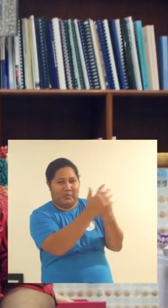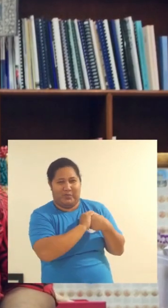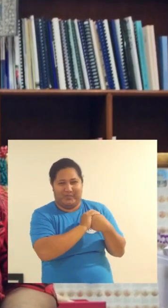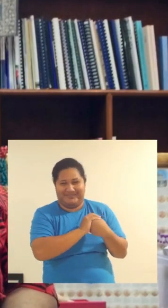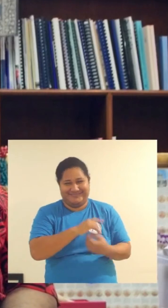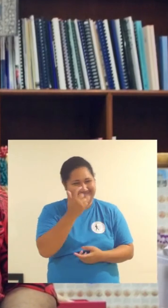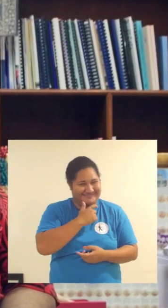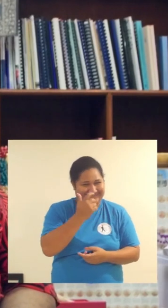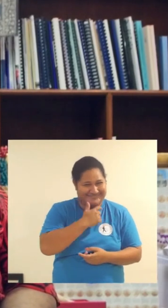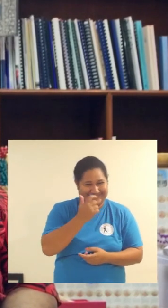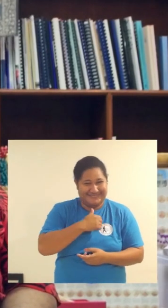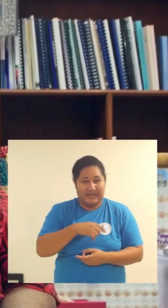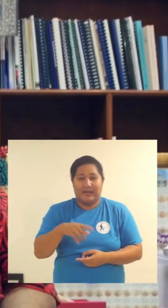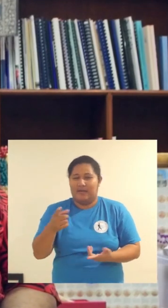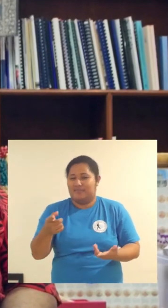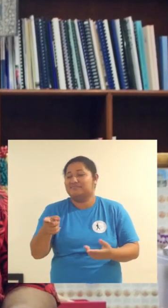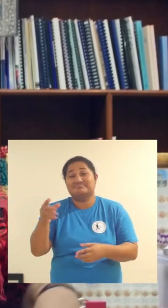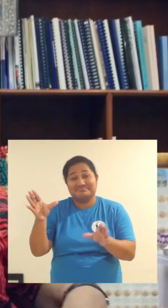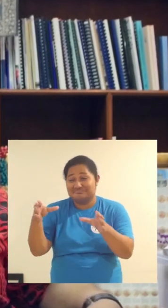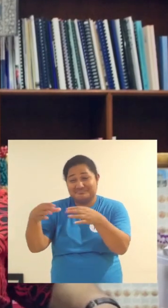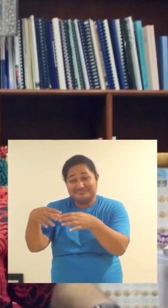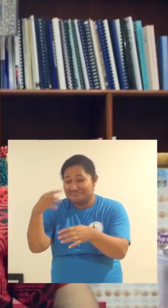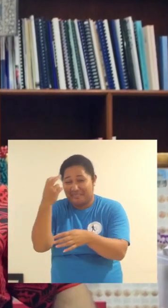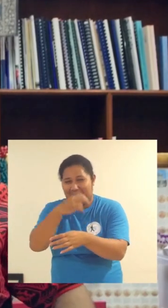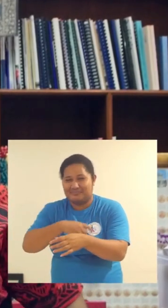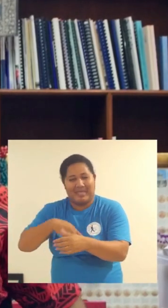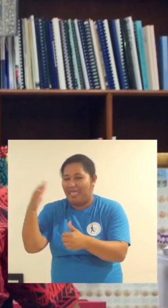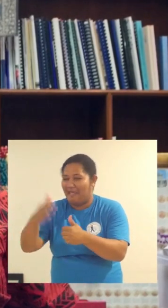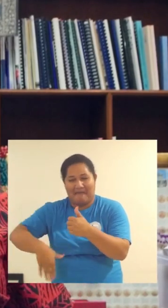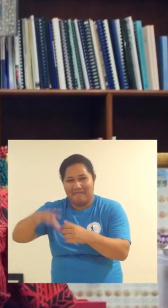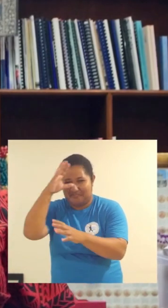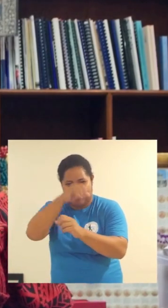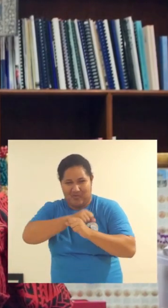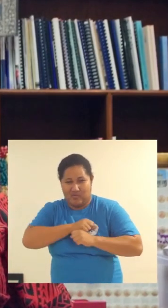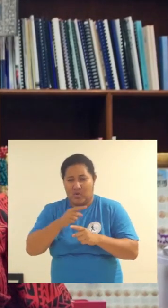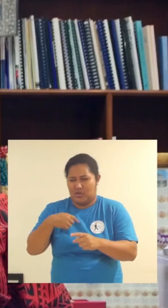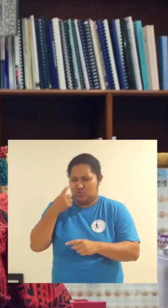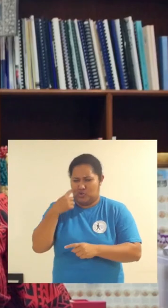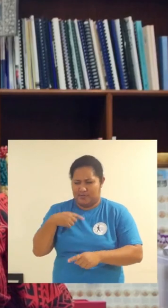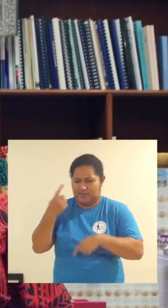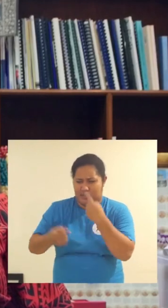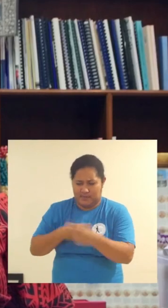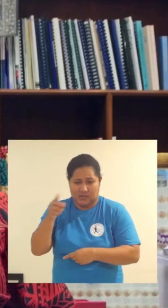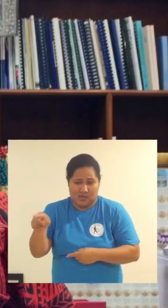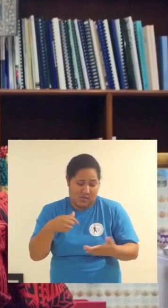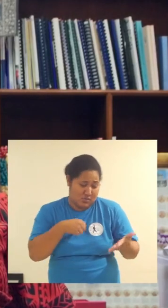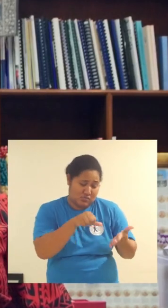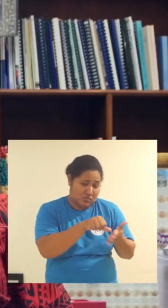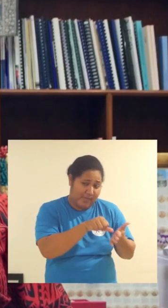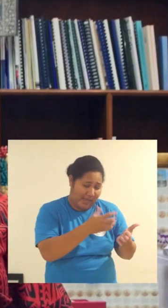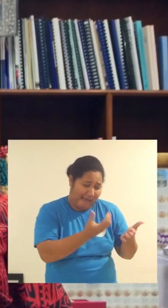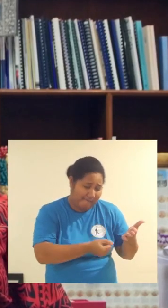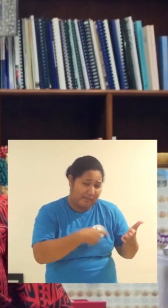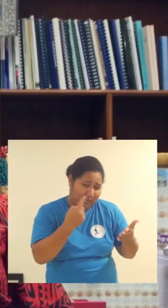and I wanted to have a job because I was very proud of myself. It was a very job. I was